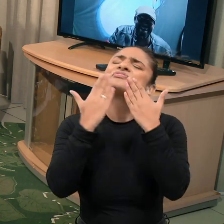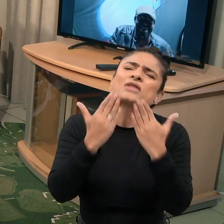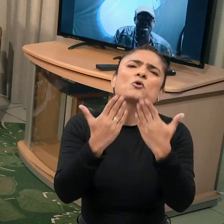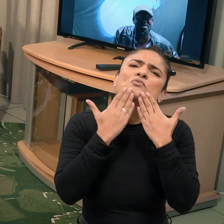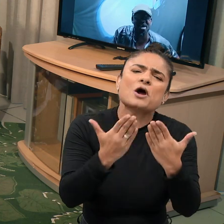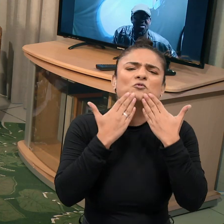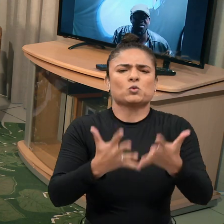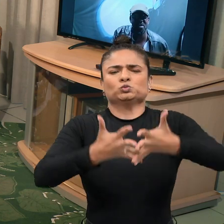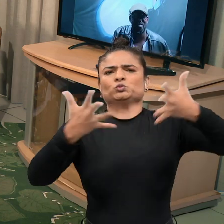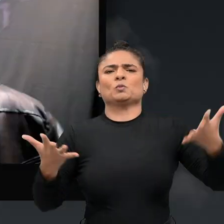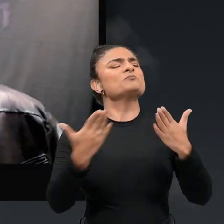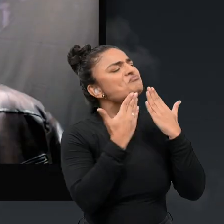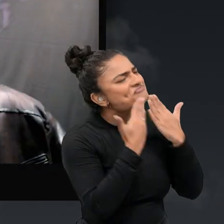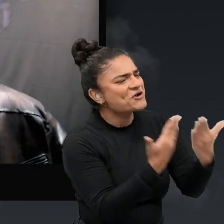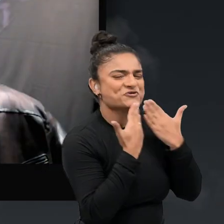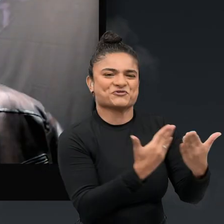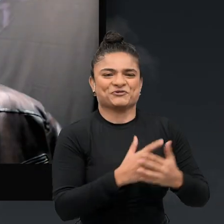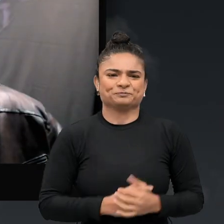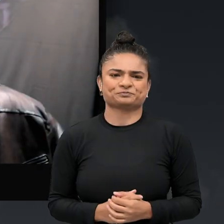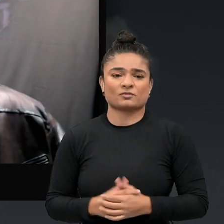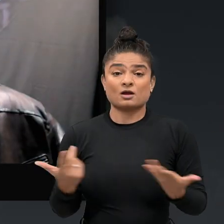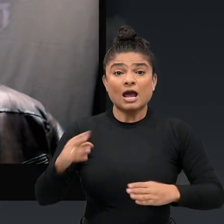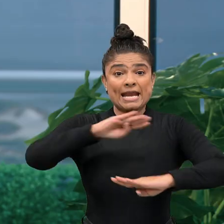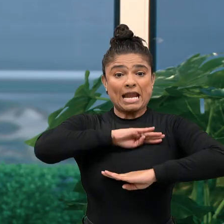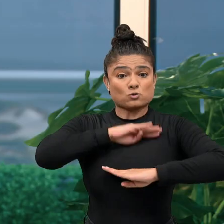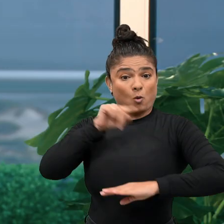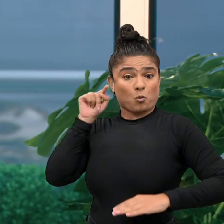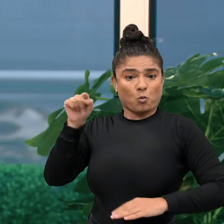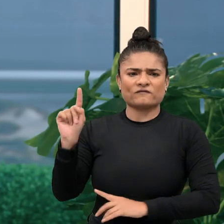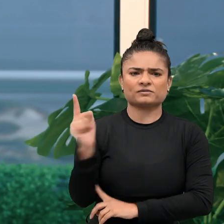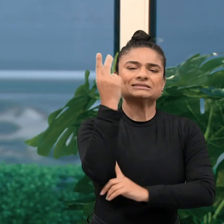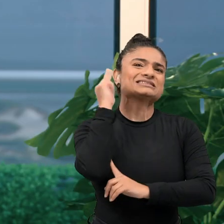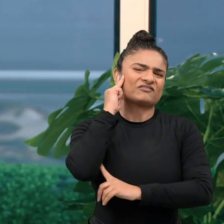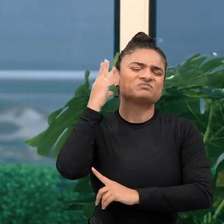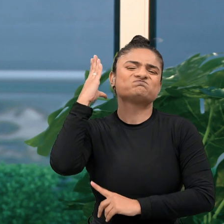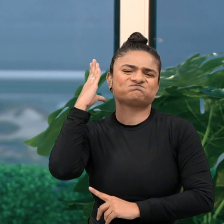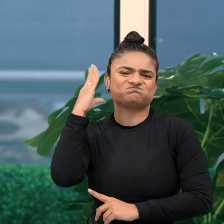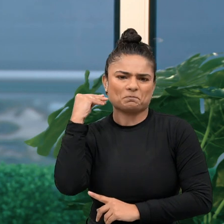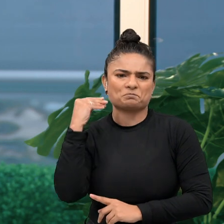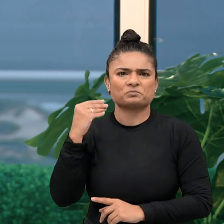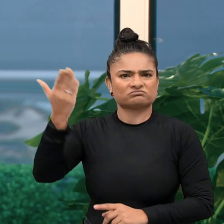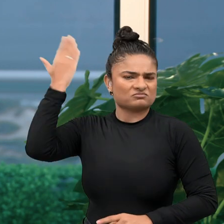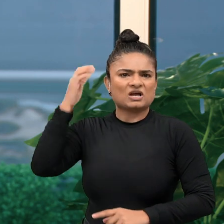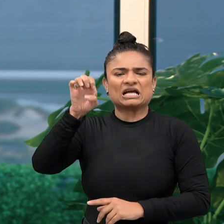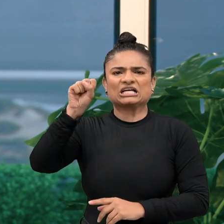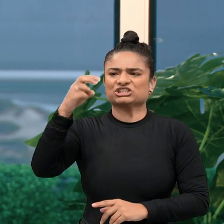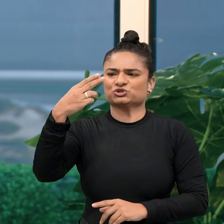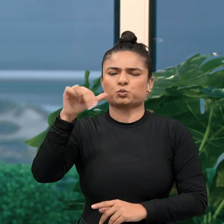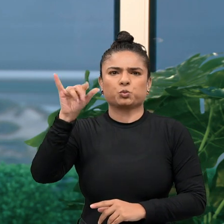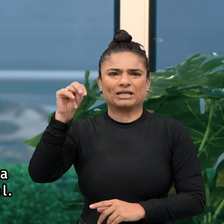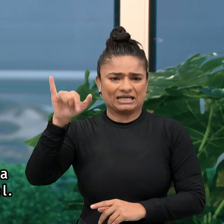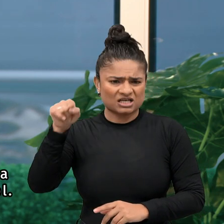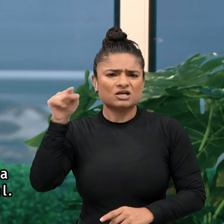Thank you so much. Thank you very much. Nenya Mbazima became deaf as a young child growing up in a